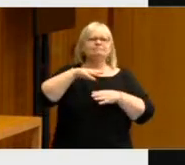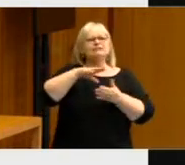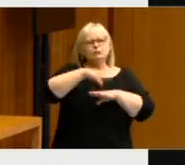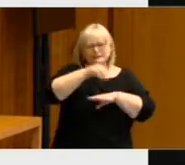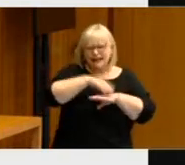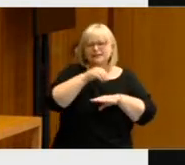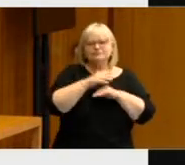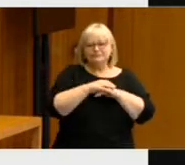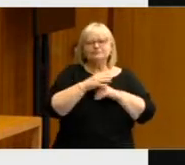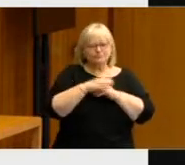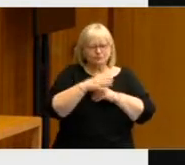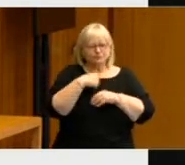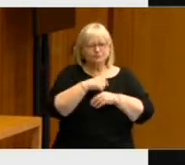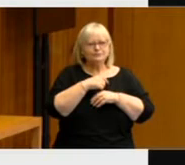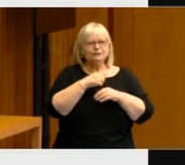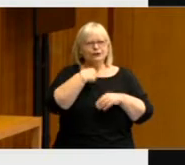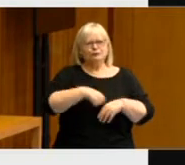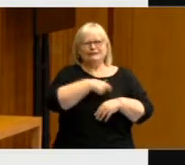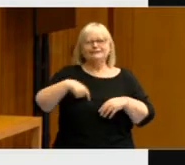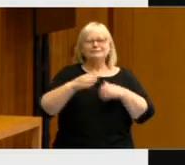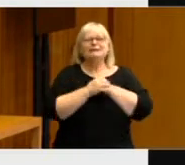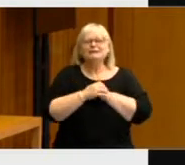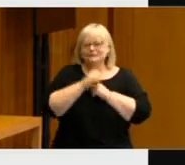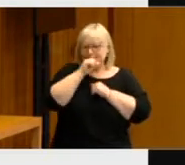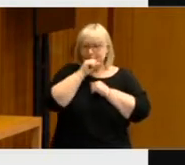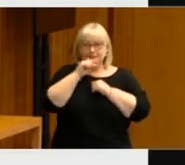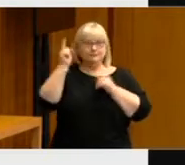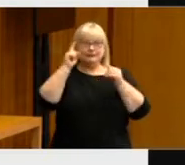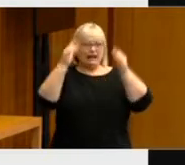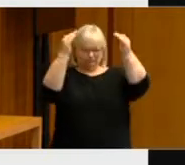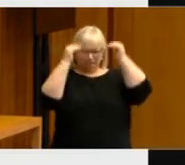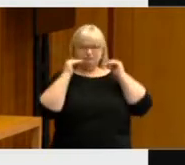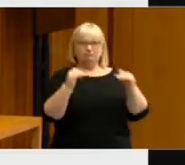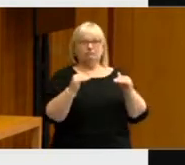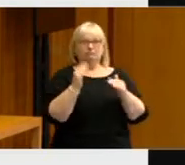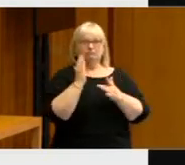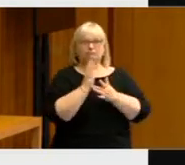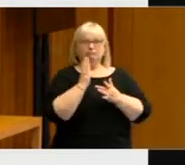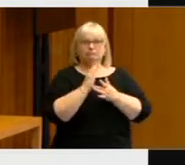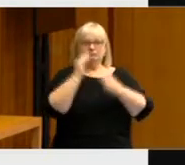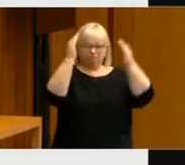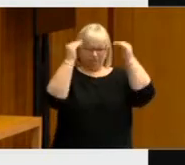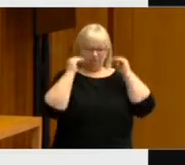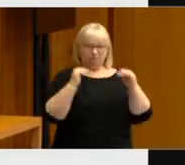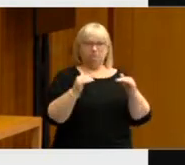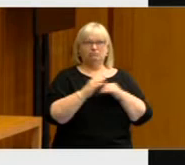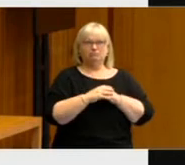since then, we have dropped down to the middle of the pack among other democracies in the OECD.